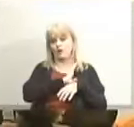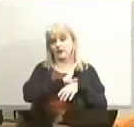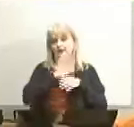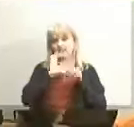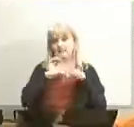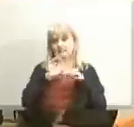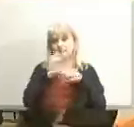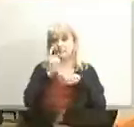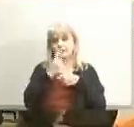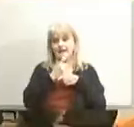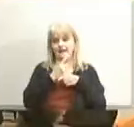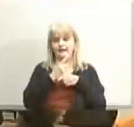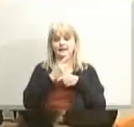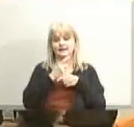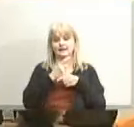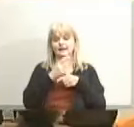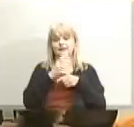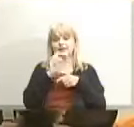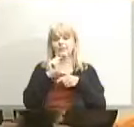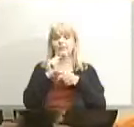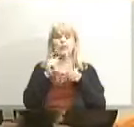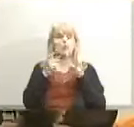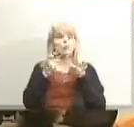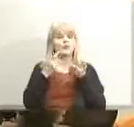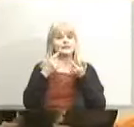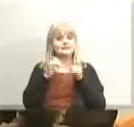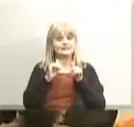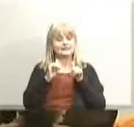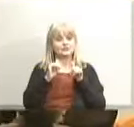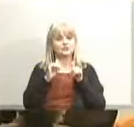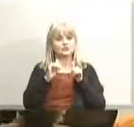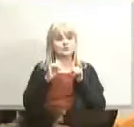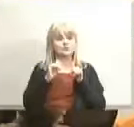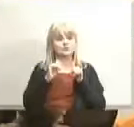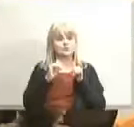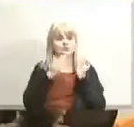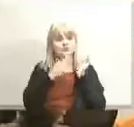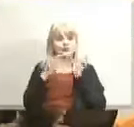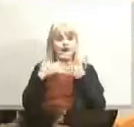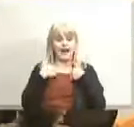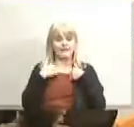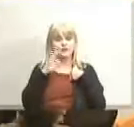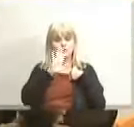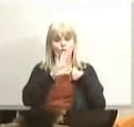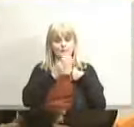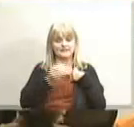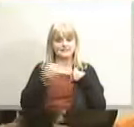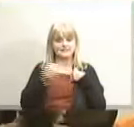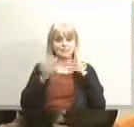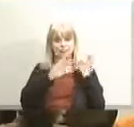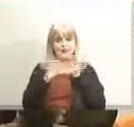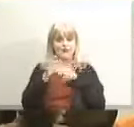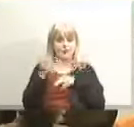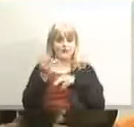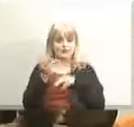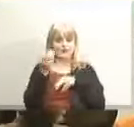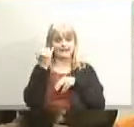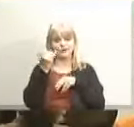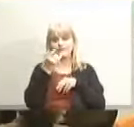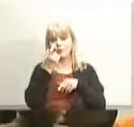tuesdays is we still intend to have your meeting materials ready on wednesday but if you have questions or clarifications